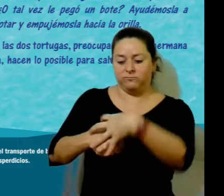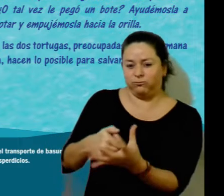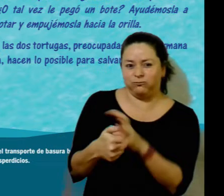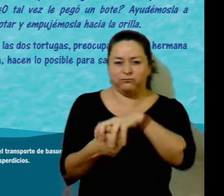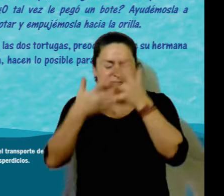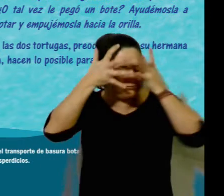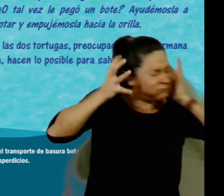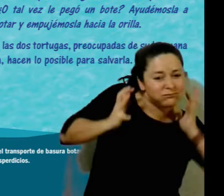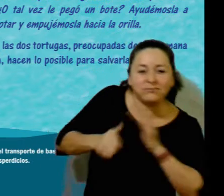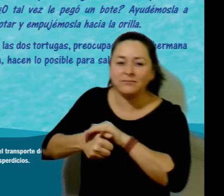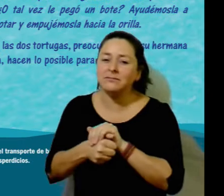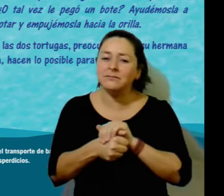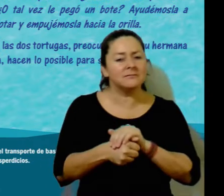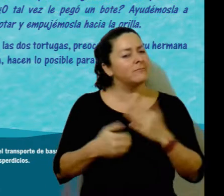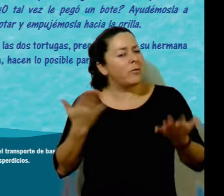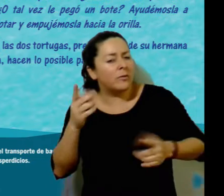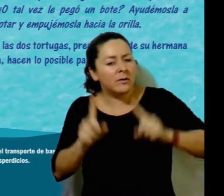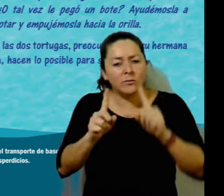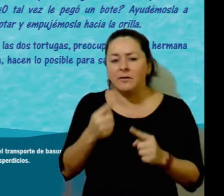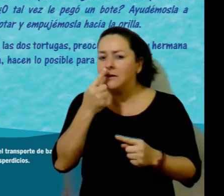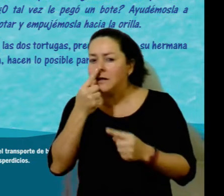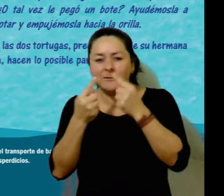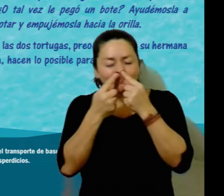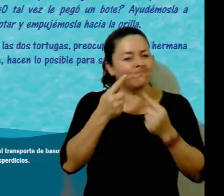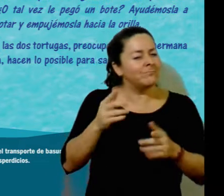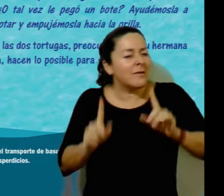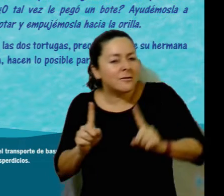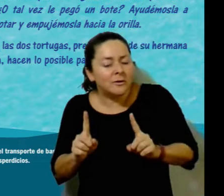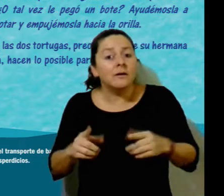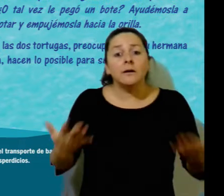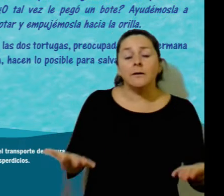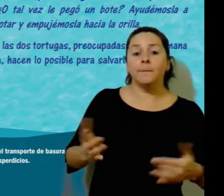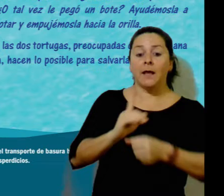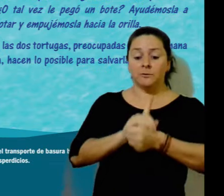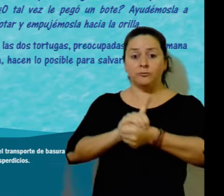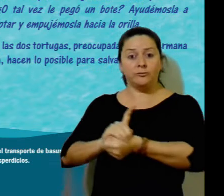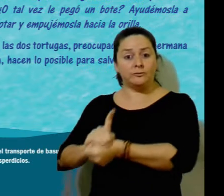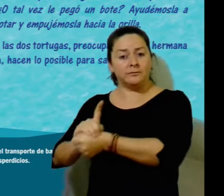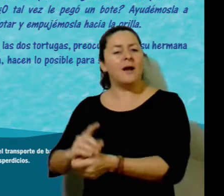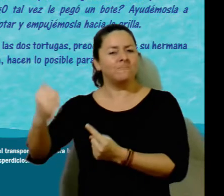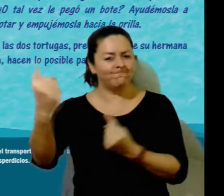She's entangled, all wrapped up in fishing lines. And there's something in her nose.